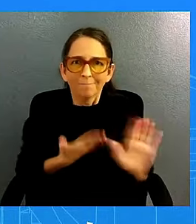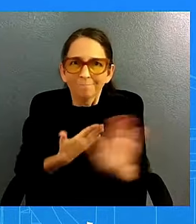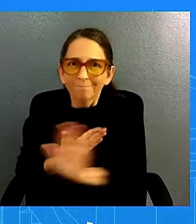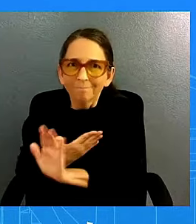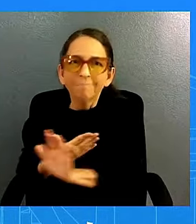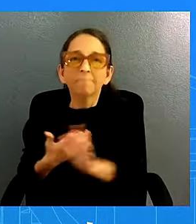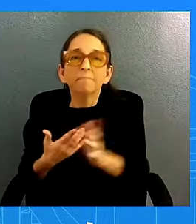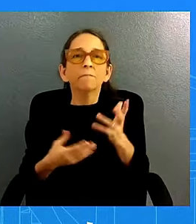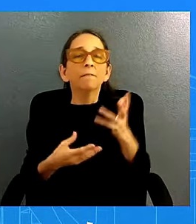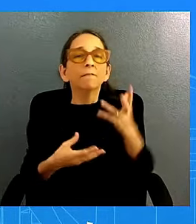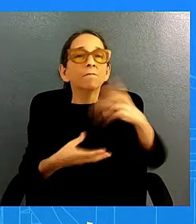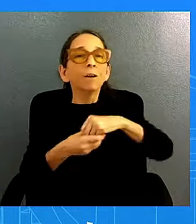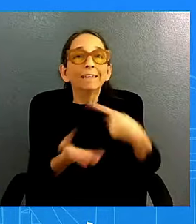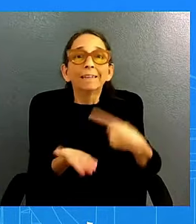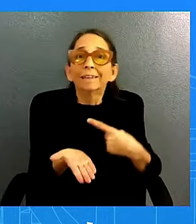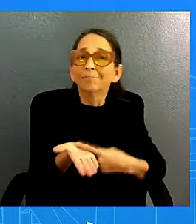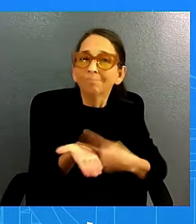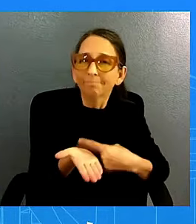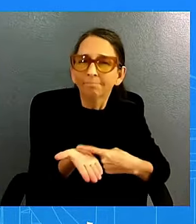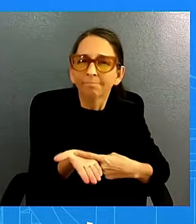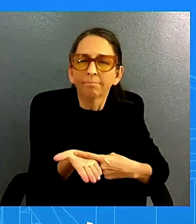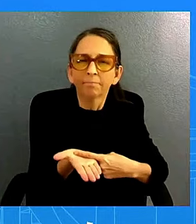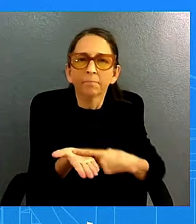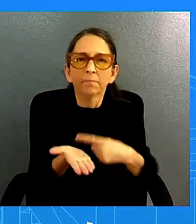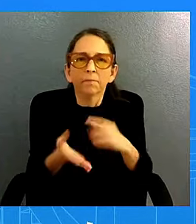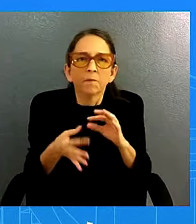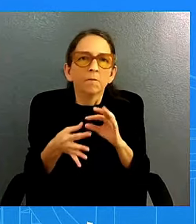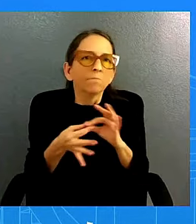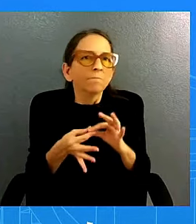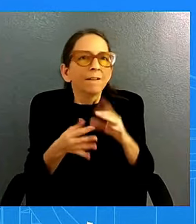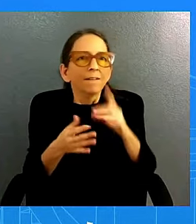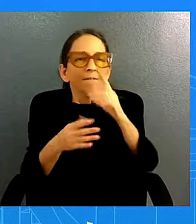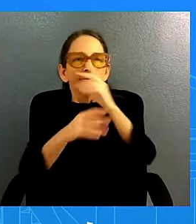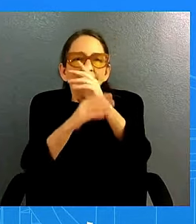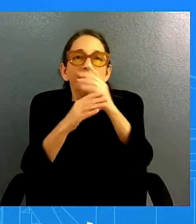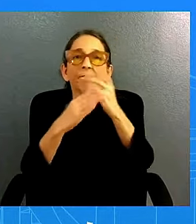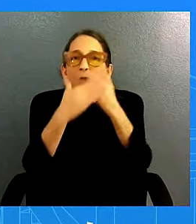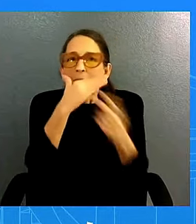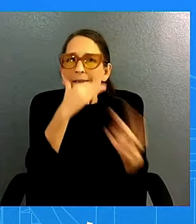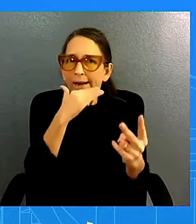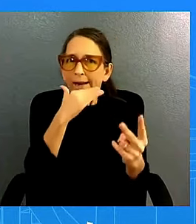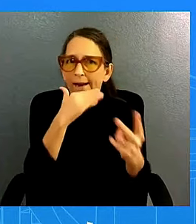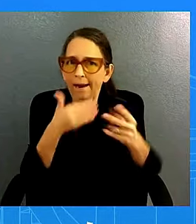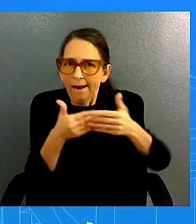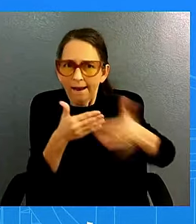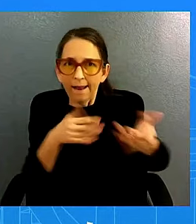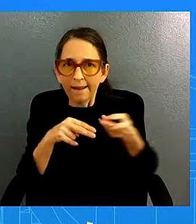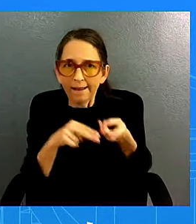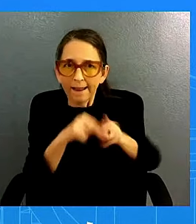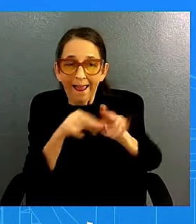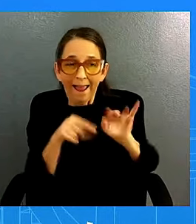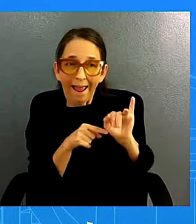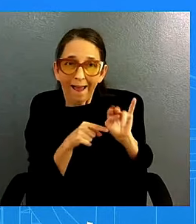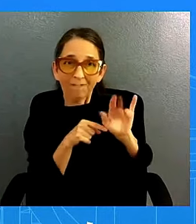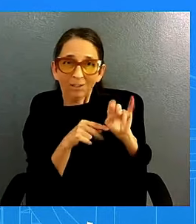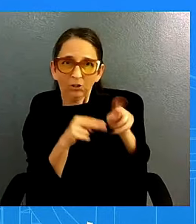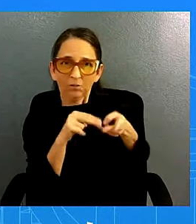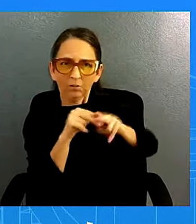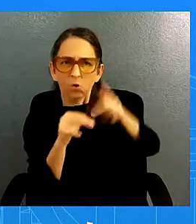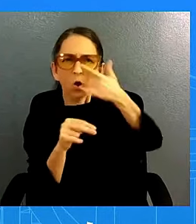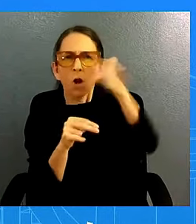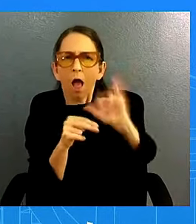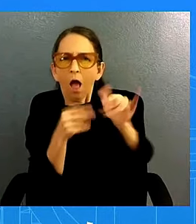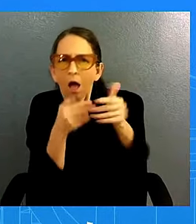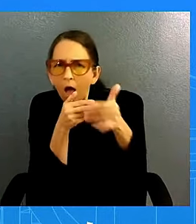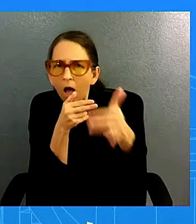um the trajectory of inflation and here i want to underscore something i uh said in my in my topper but